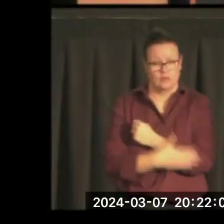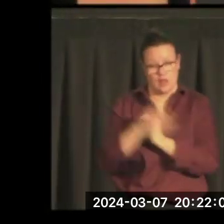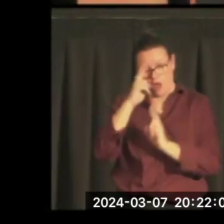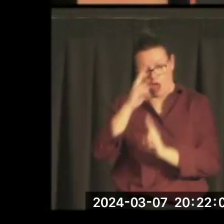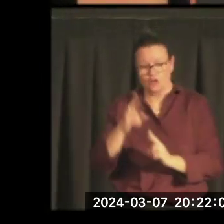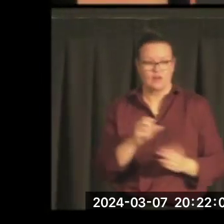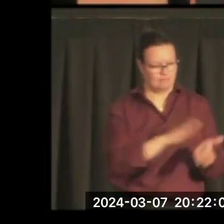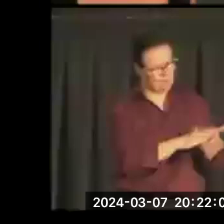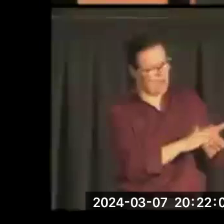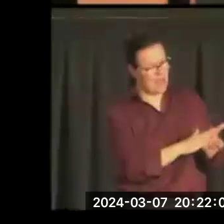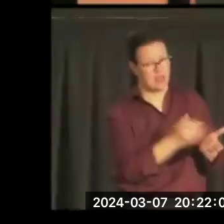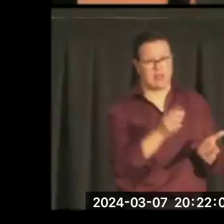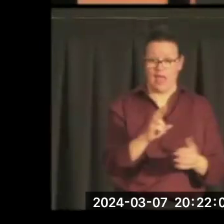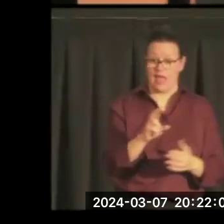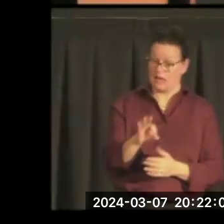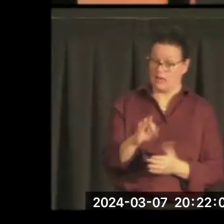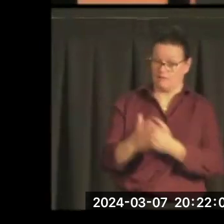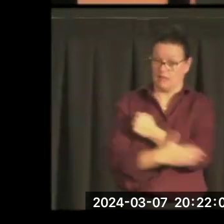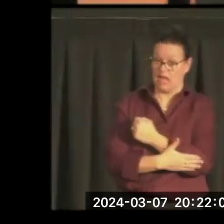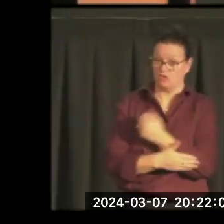it. To criticize it when it deserved it.